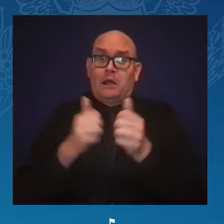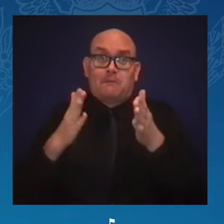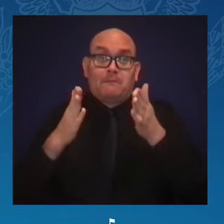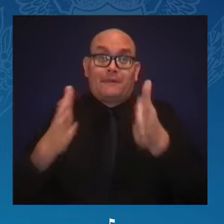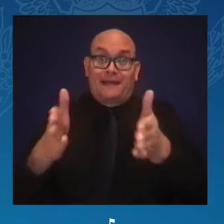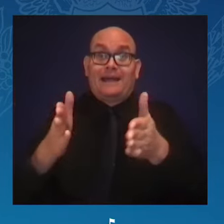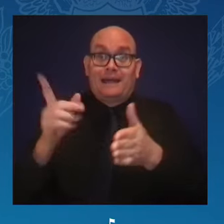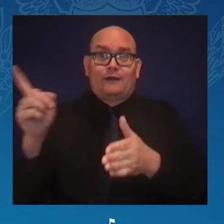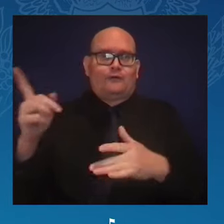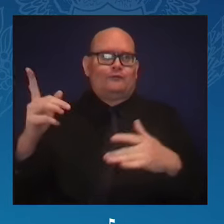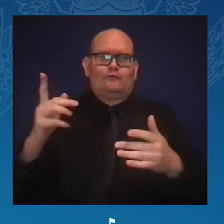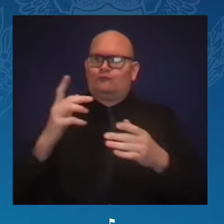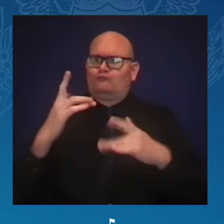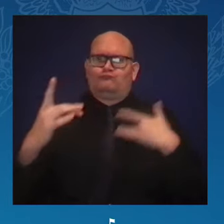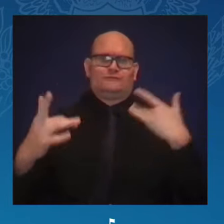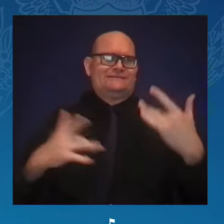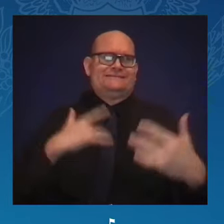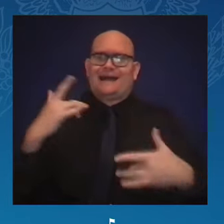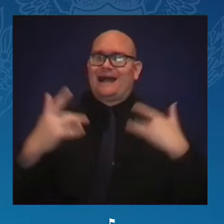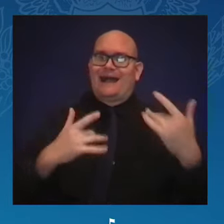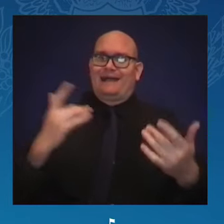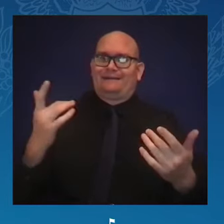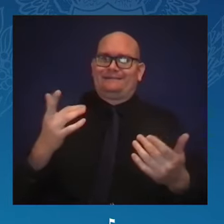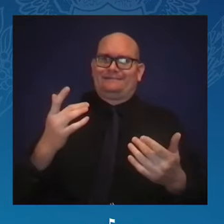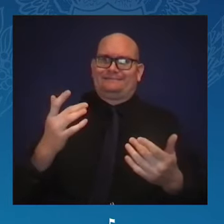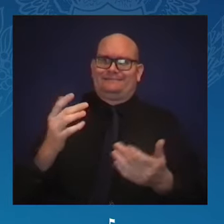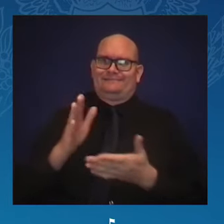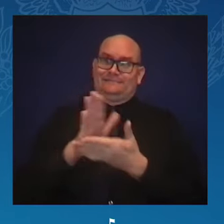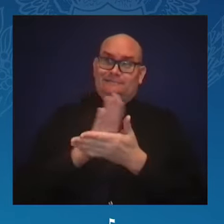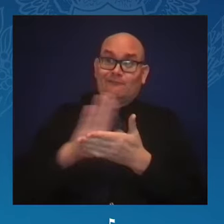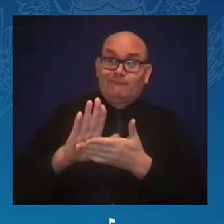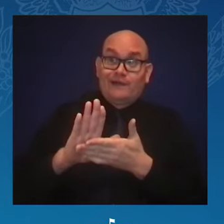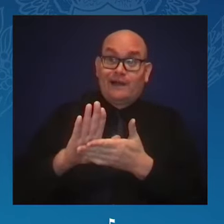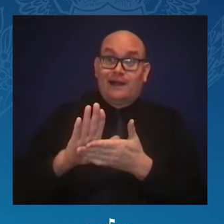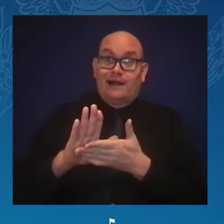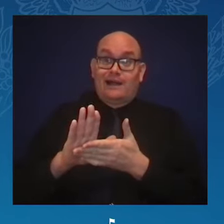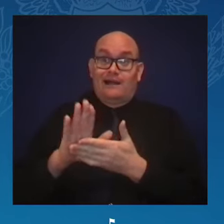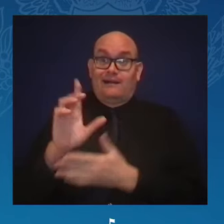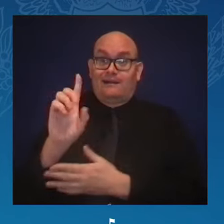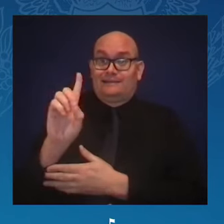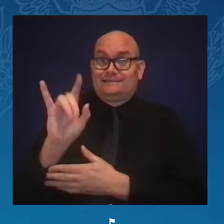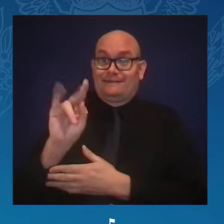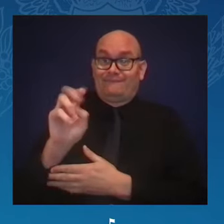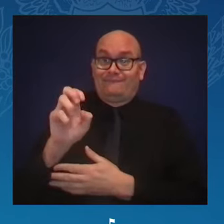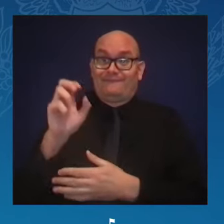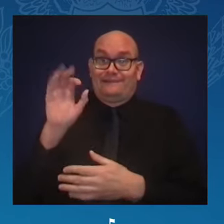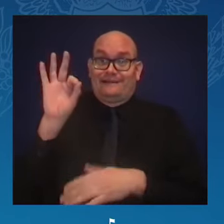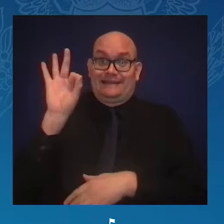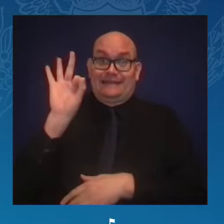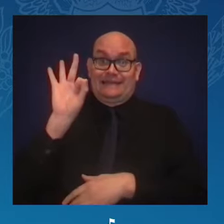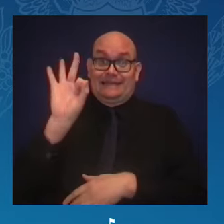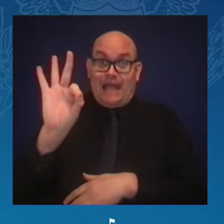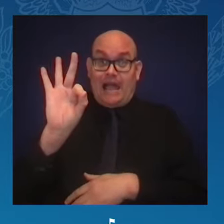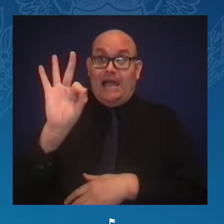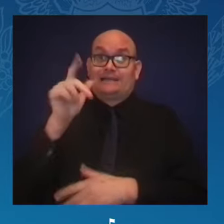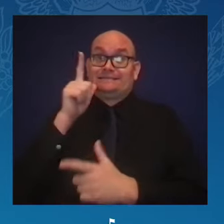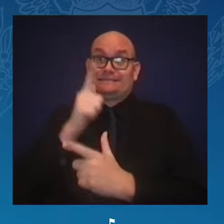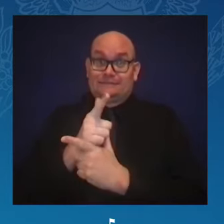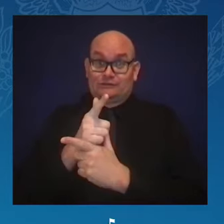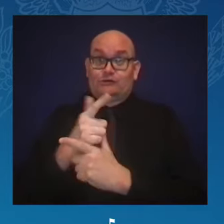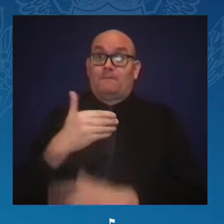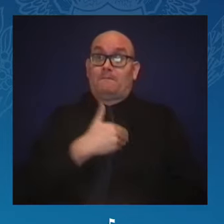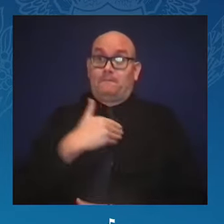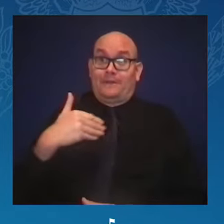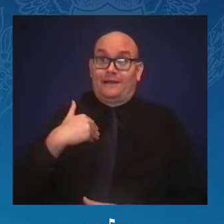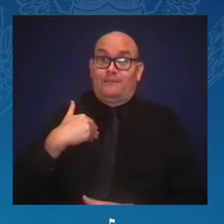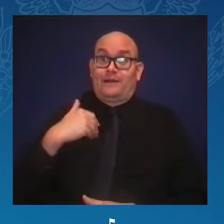Divine Nine Sister, a member of Alpha Kappa Alpha Sorority, because we know that there is collective strength